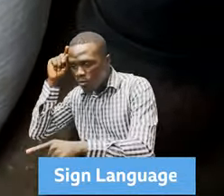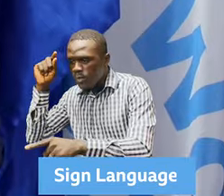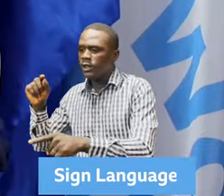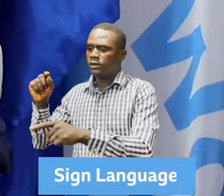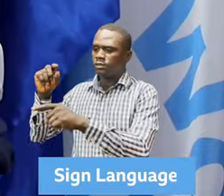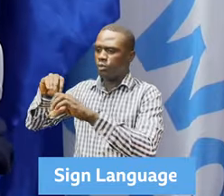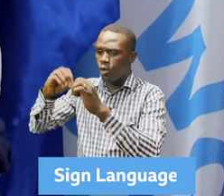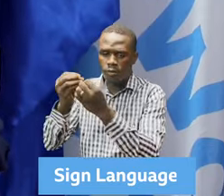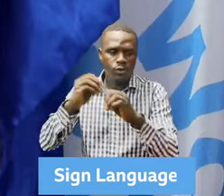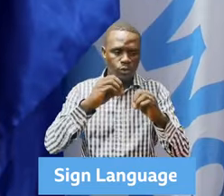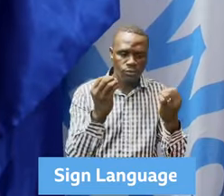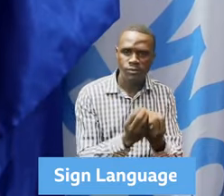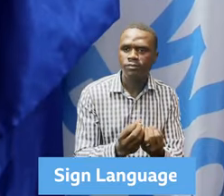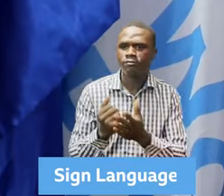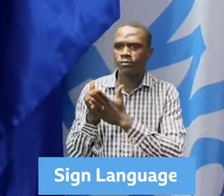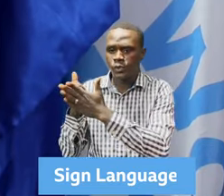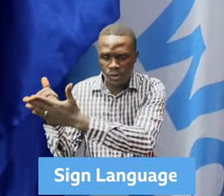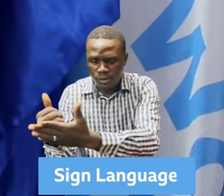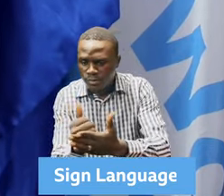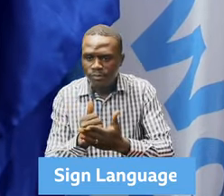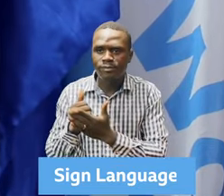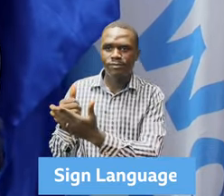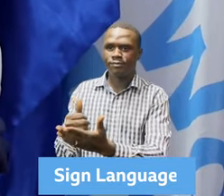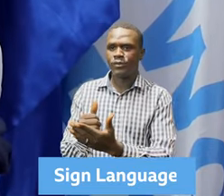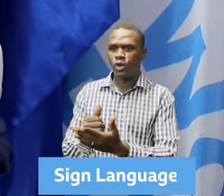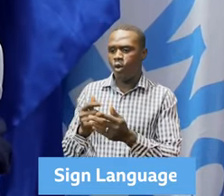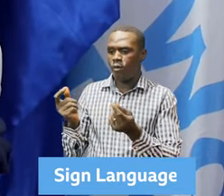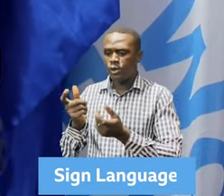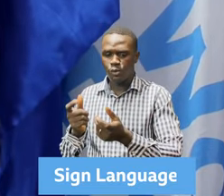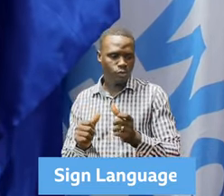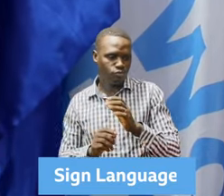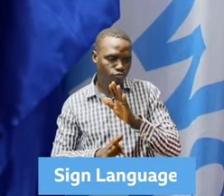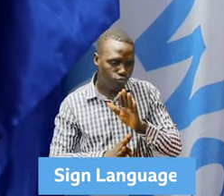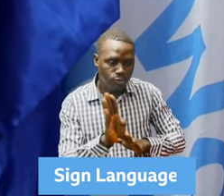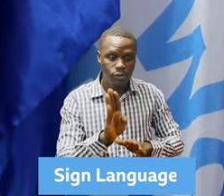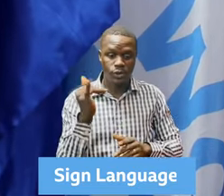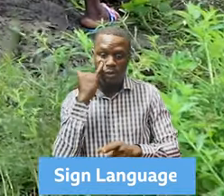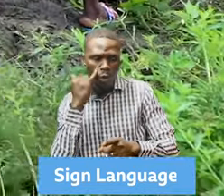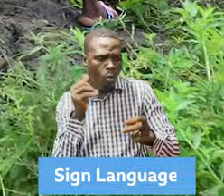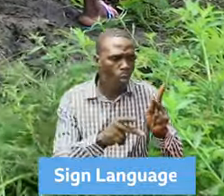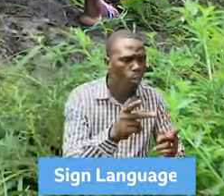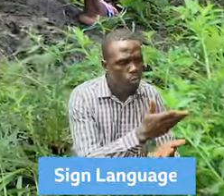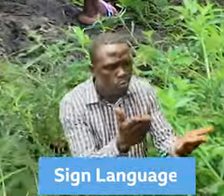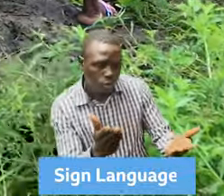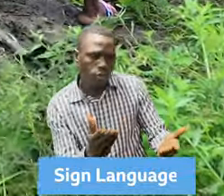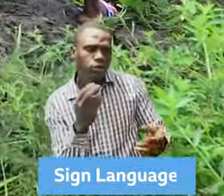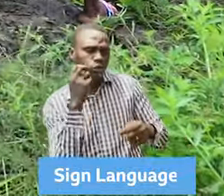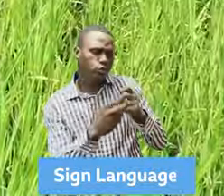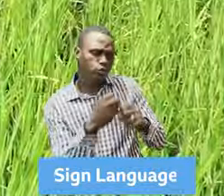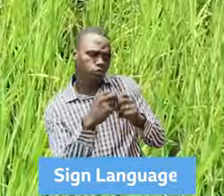ensuring that those affected by these calamities receive assistance. In this country,